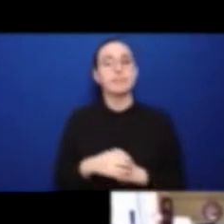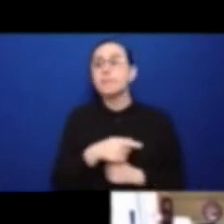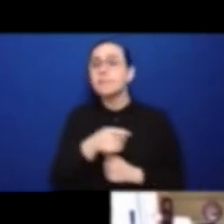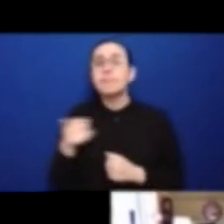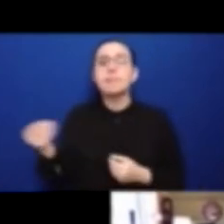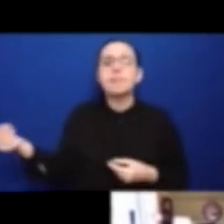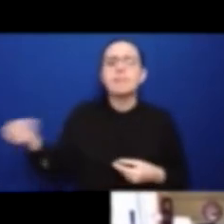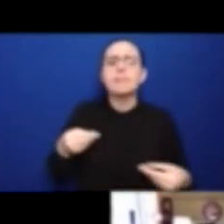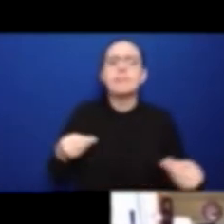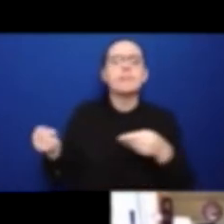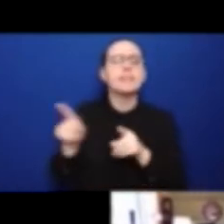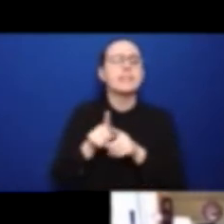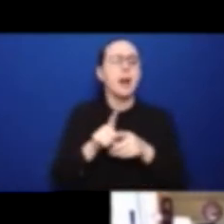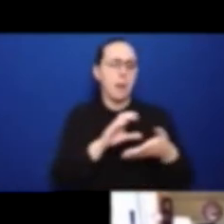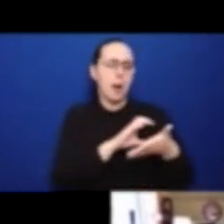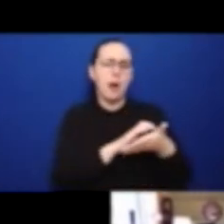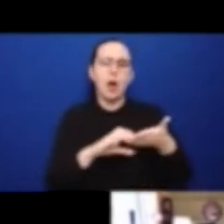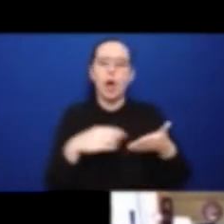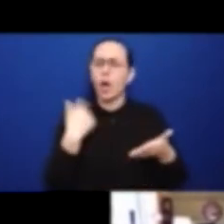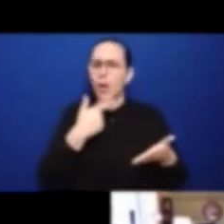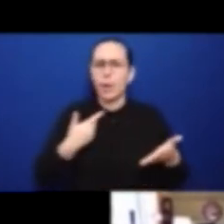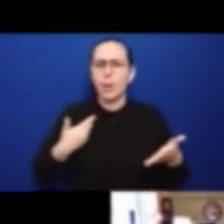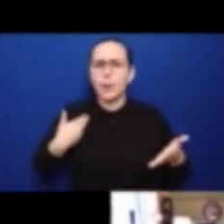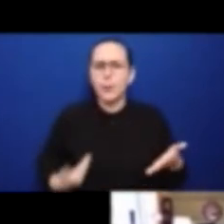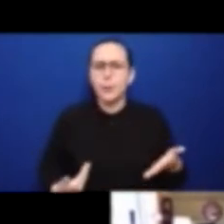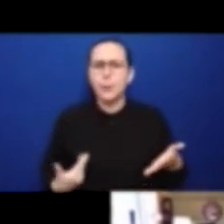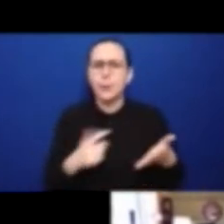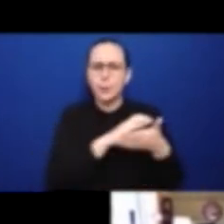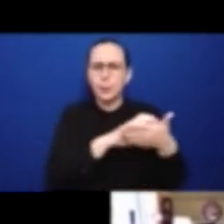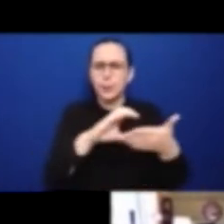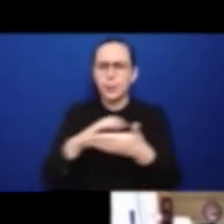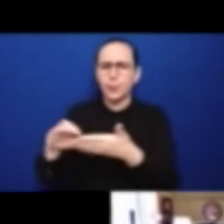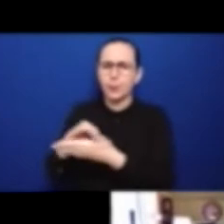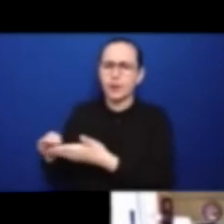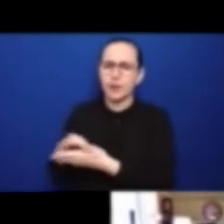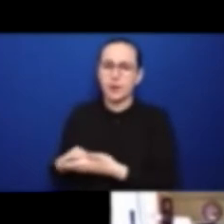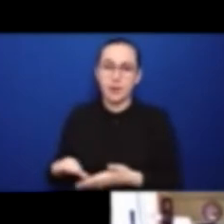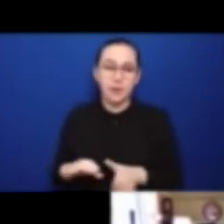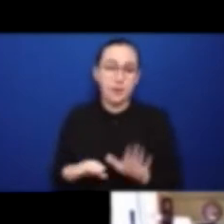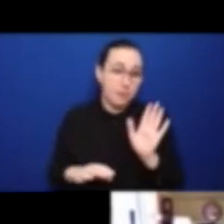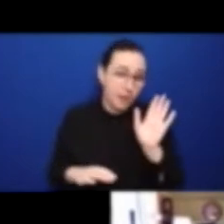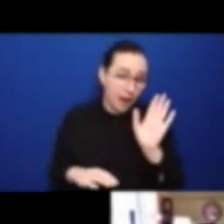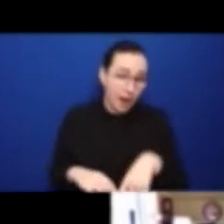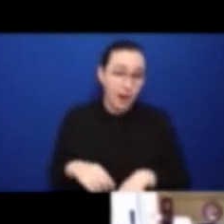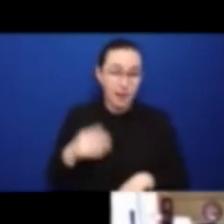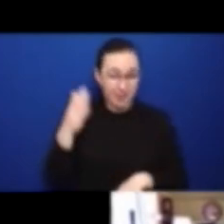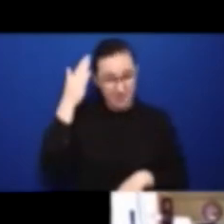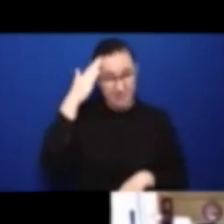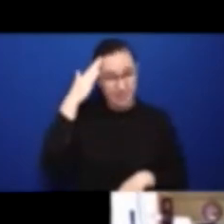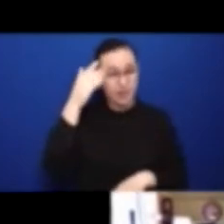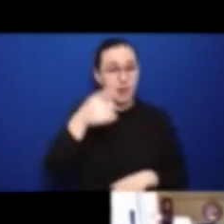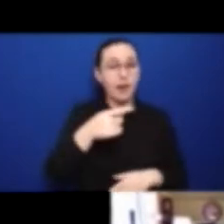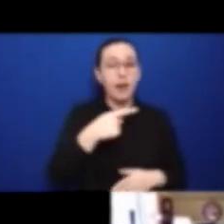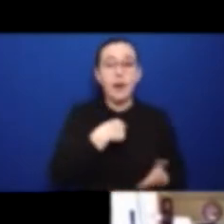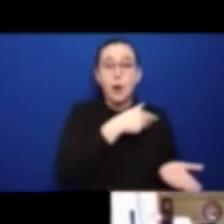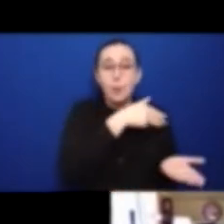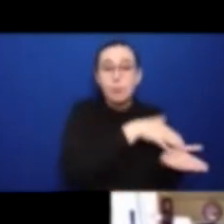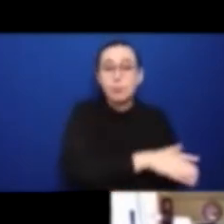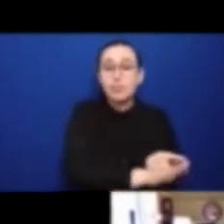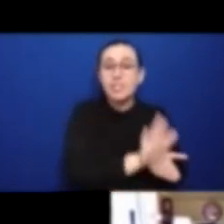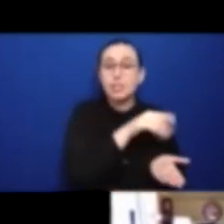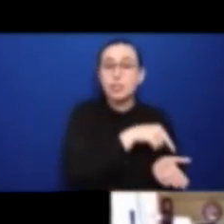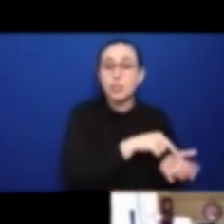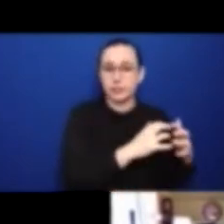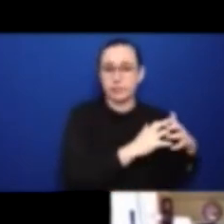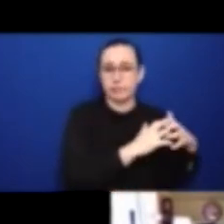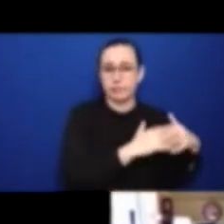But in the way of the world, my printer jammed and I don't have those bios in front of me right now. So I'm